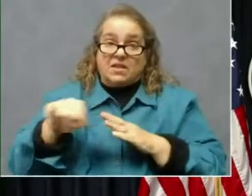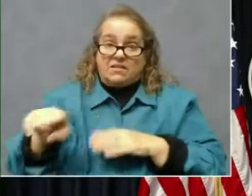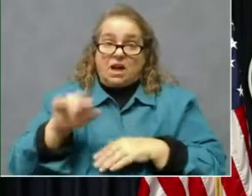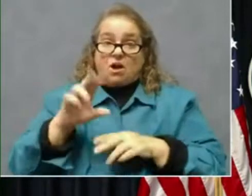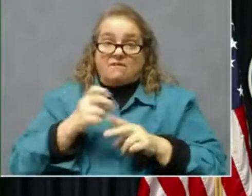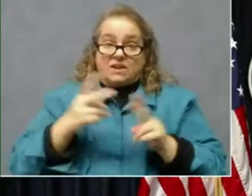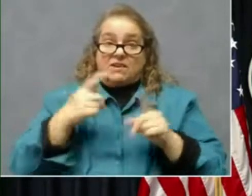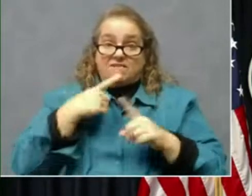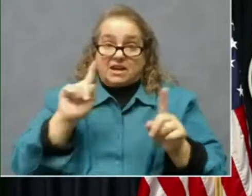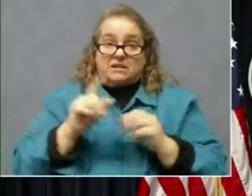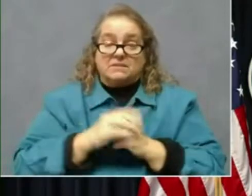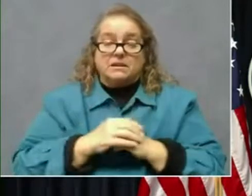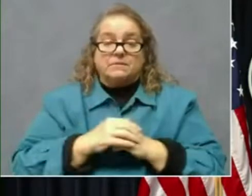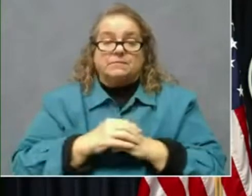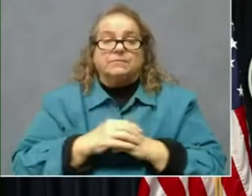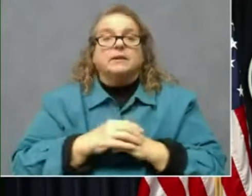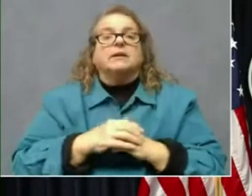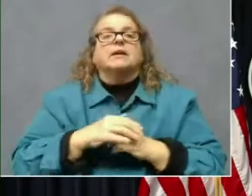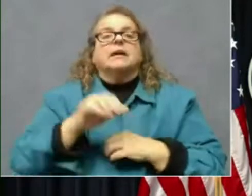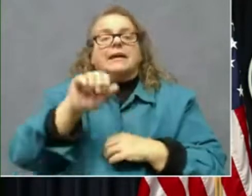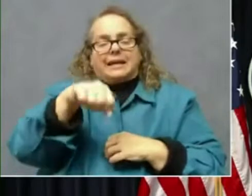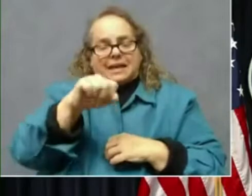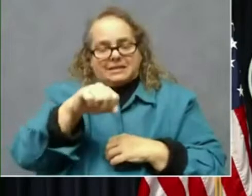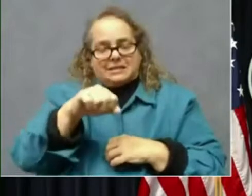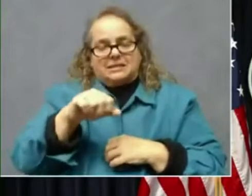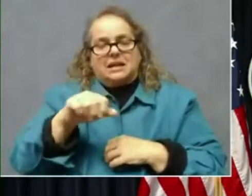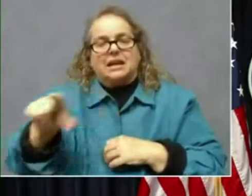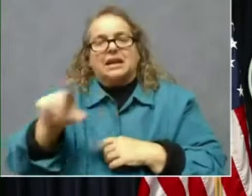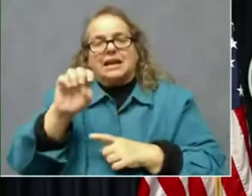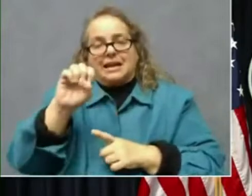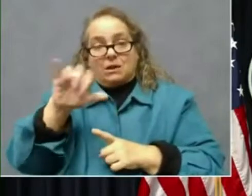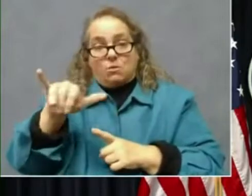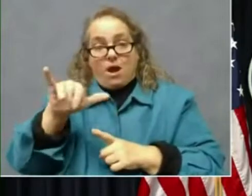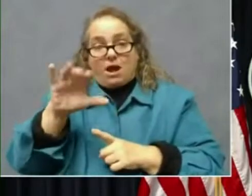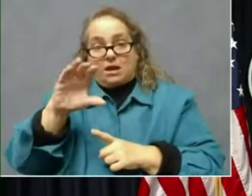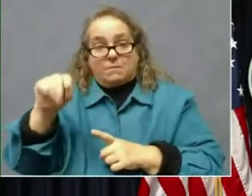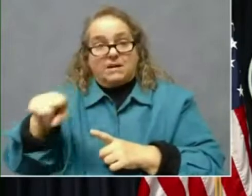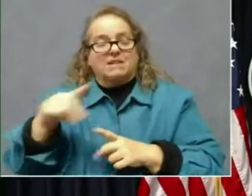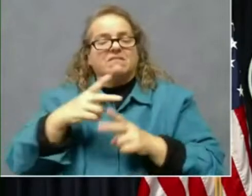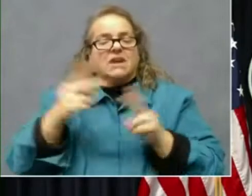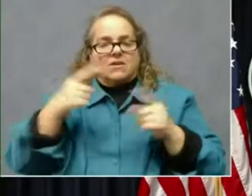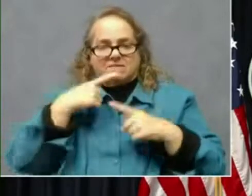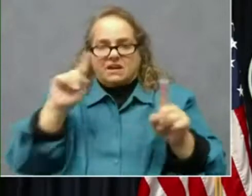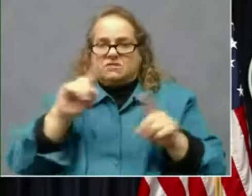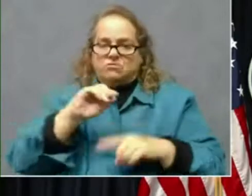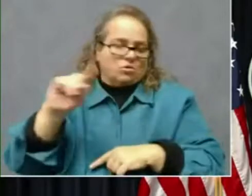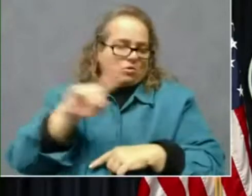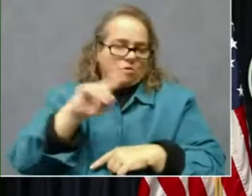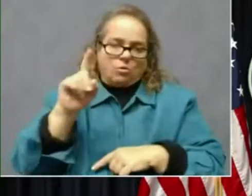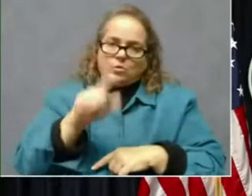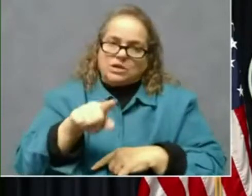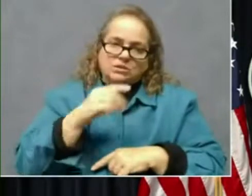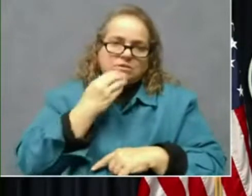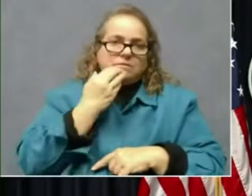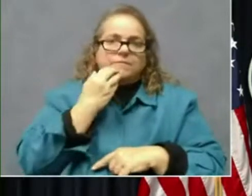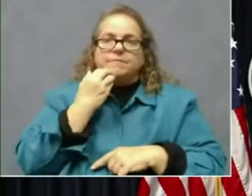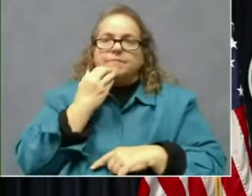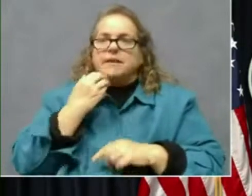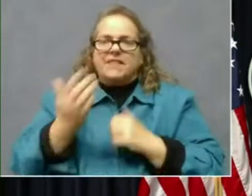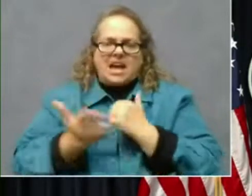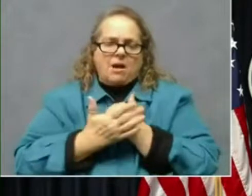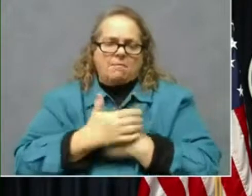They have been effective and they put together numbers for that. There's no question that they've helped us process